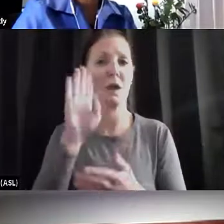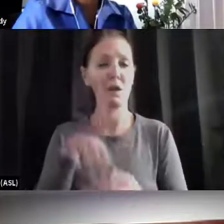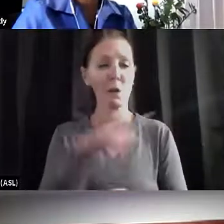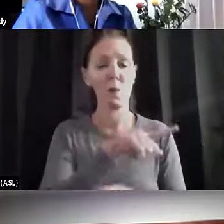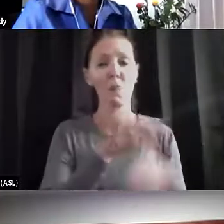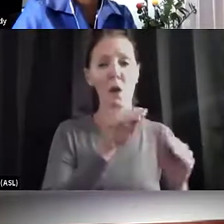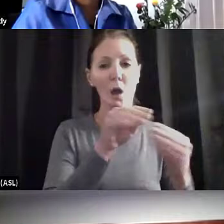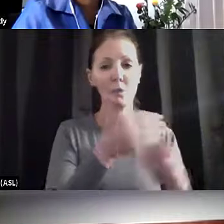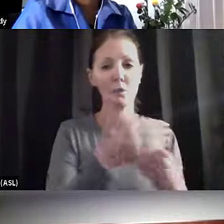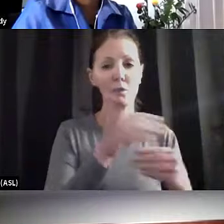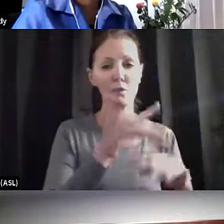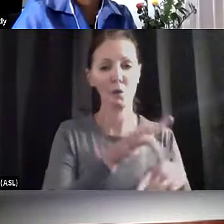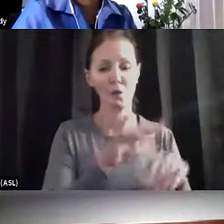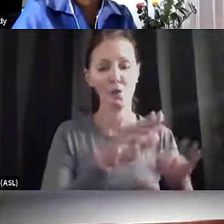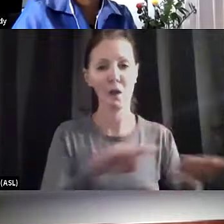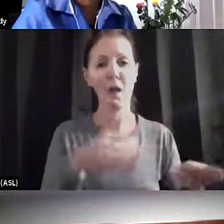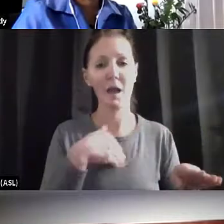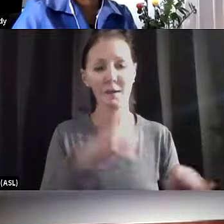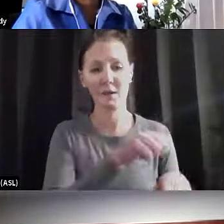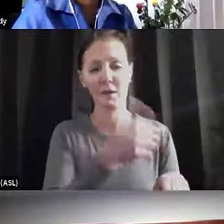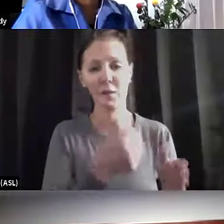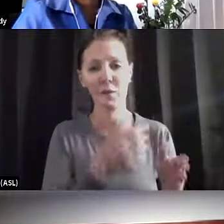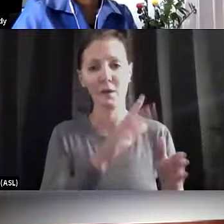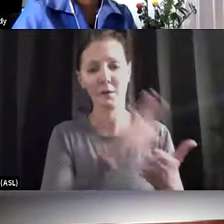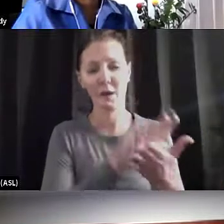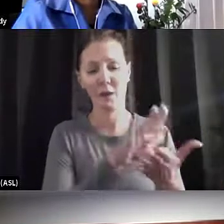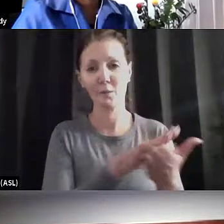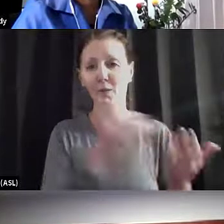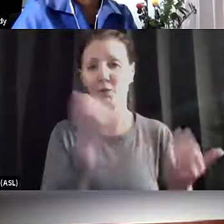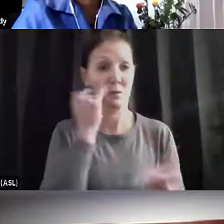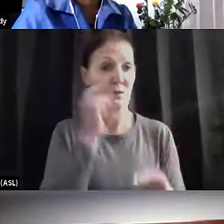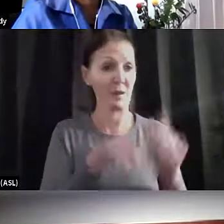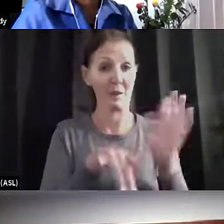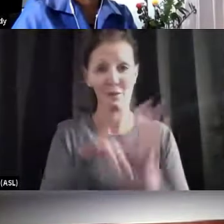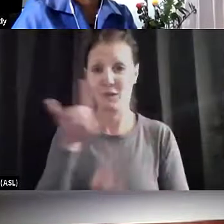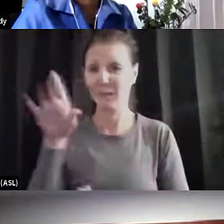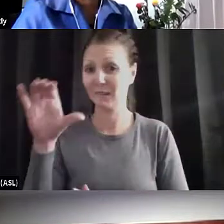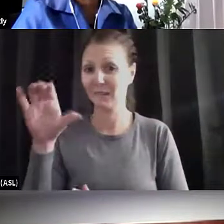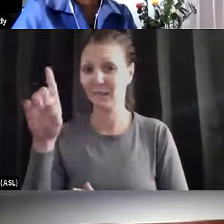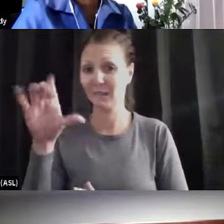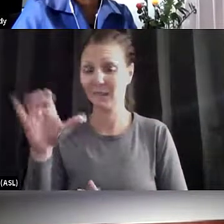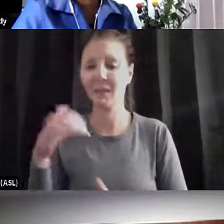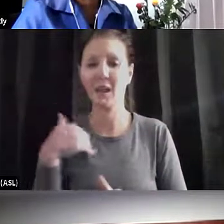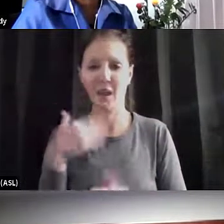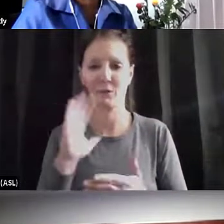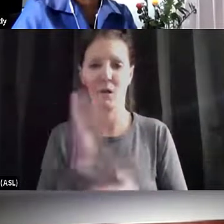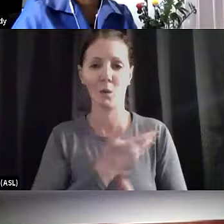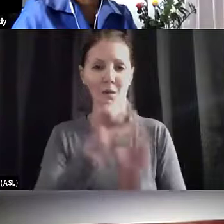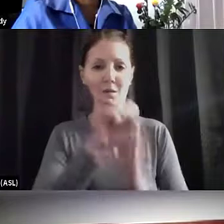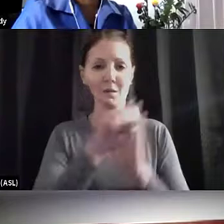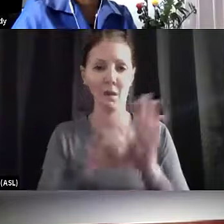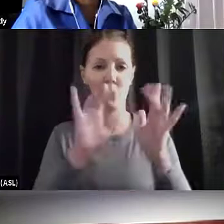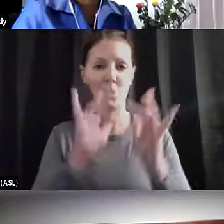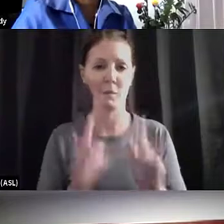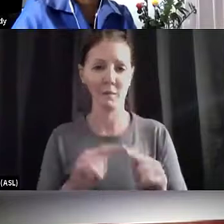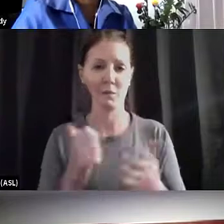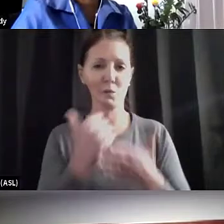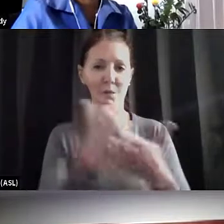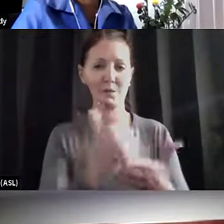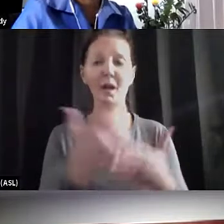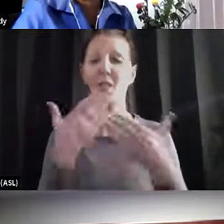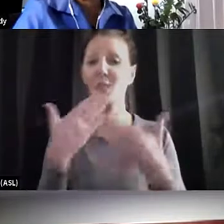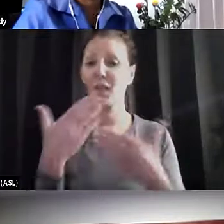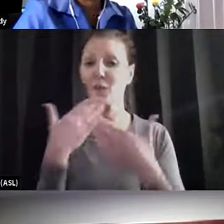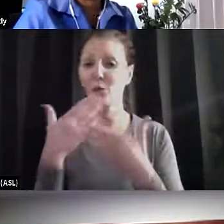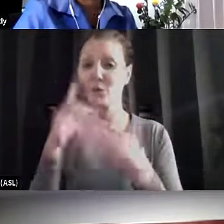document there as well. So if you can't find it on CDC, you should be able to find it on one of our state websites to assist you. Thank you